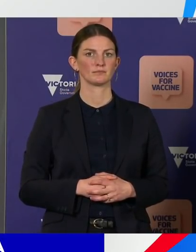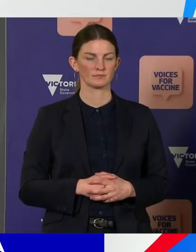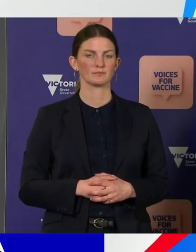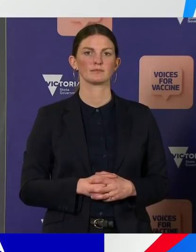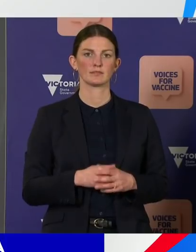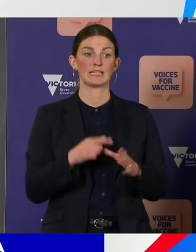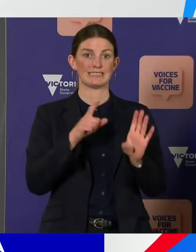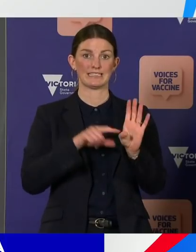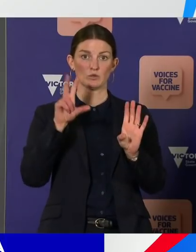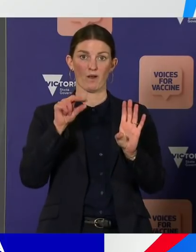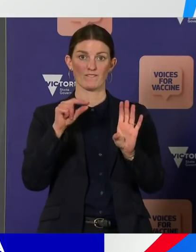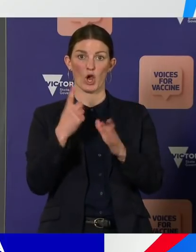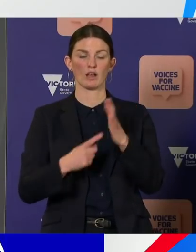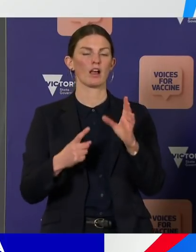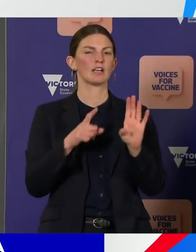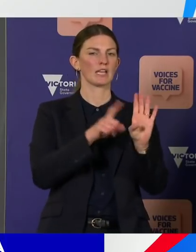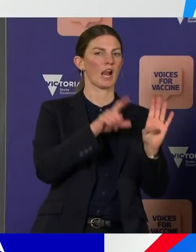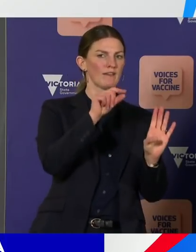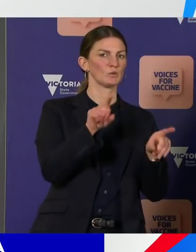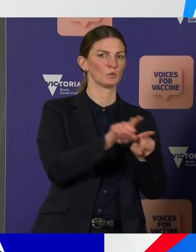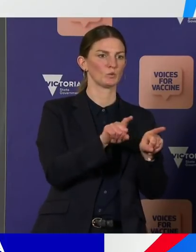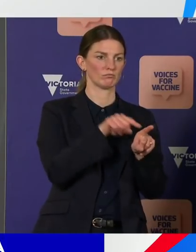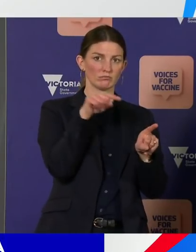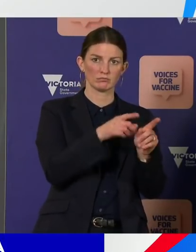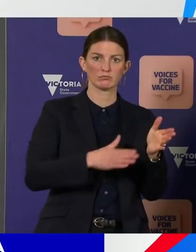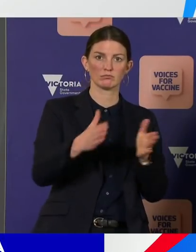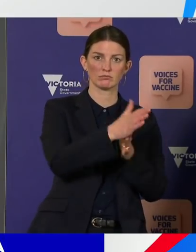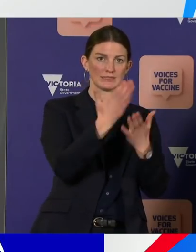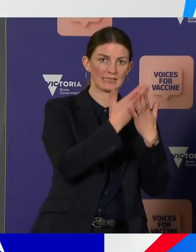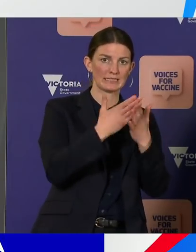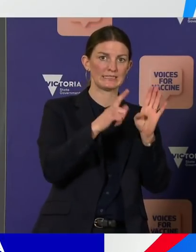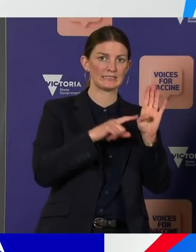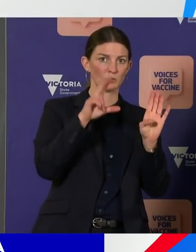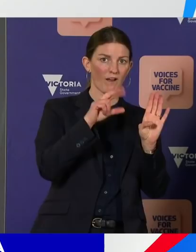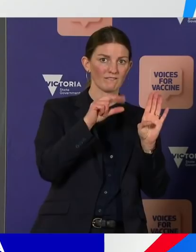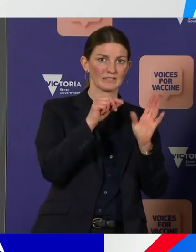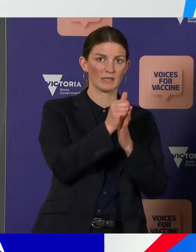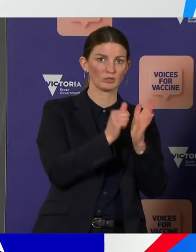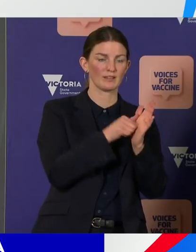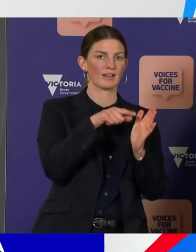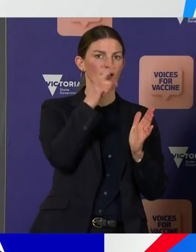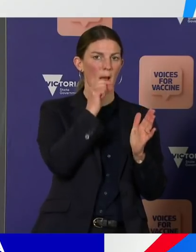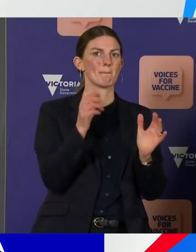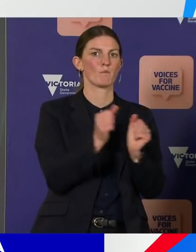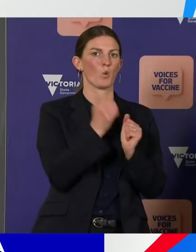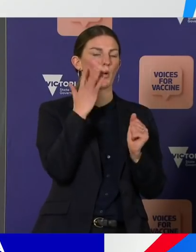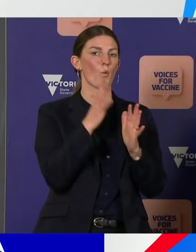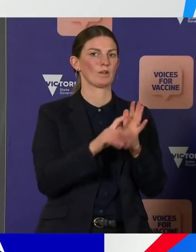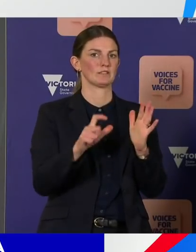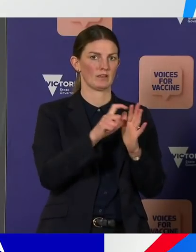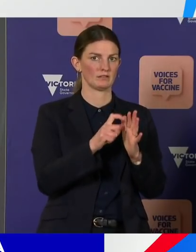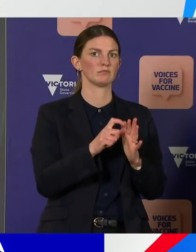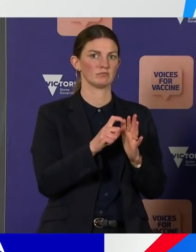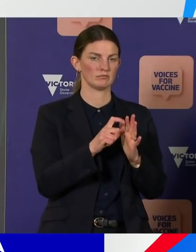are completing their three, four subjects, can also book from Wednesday. This is making sure that our